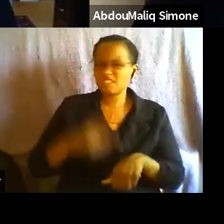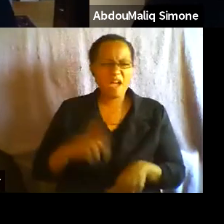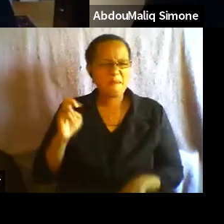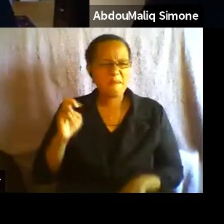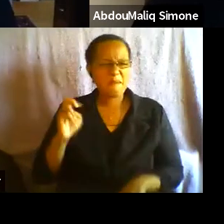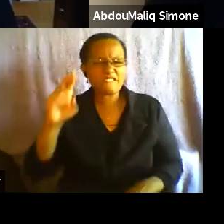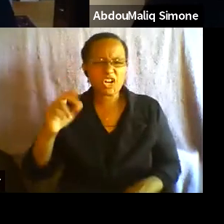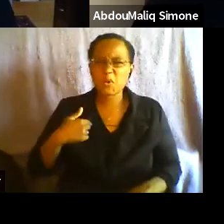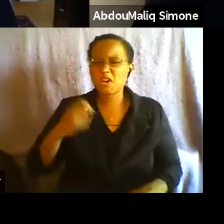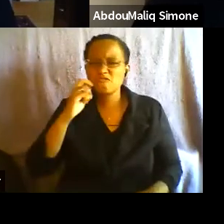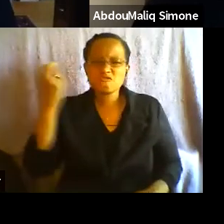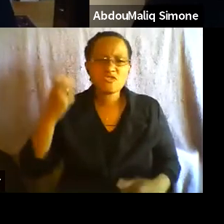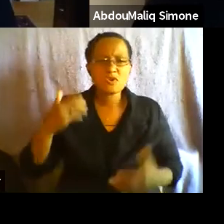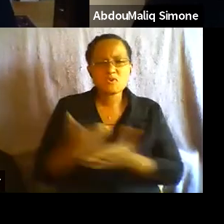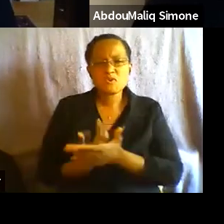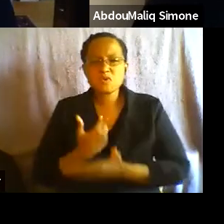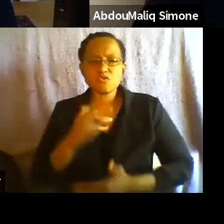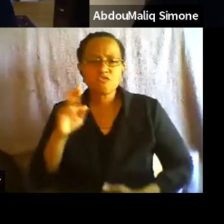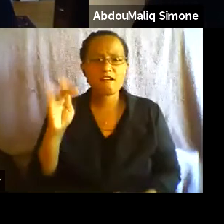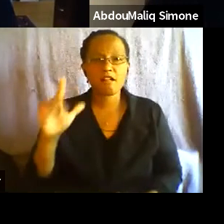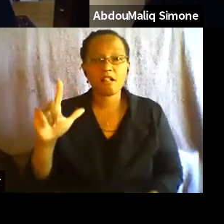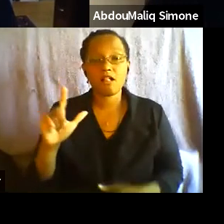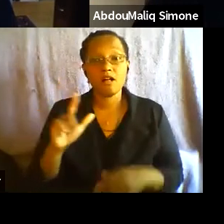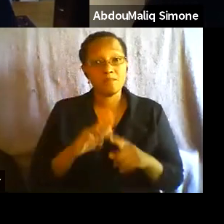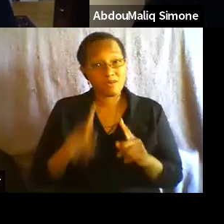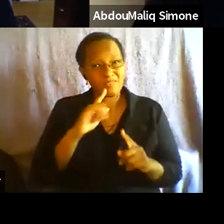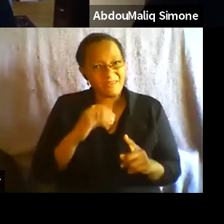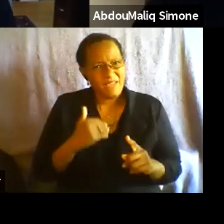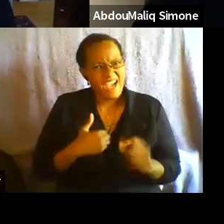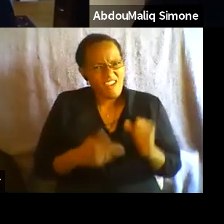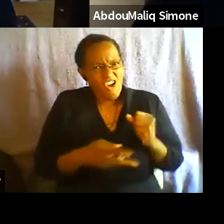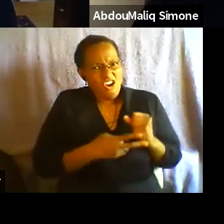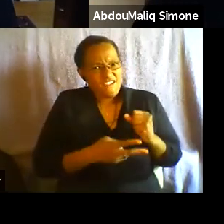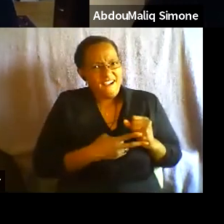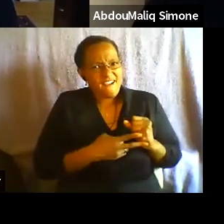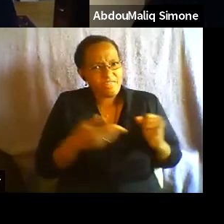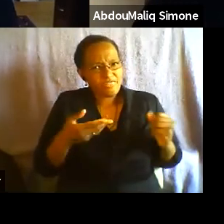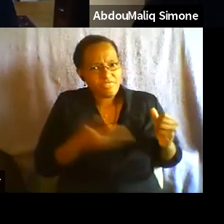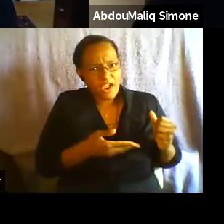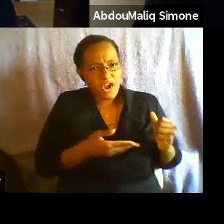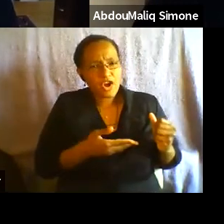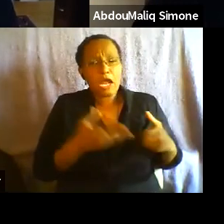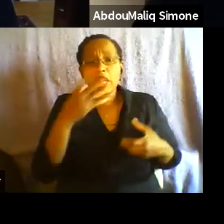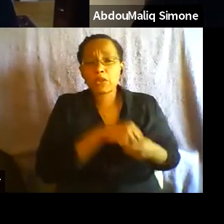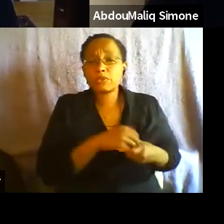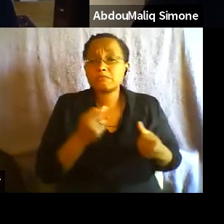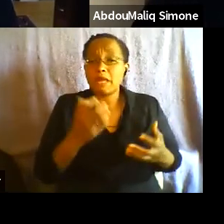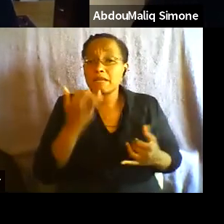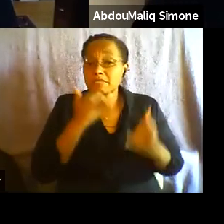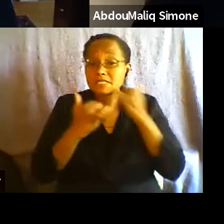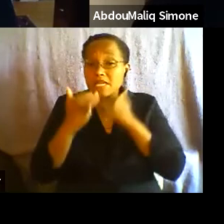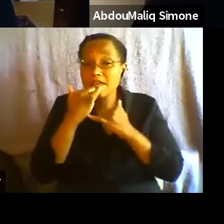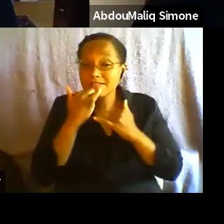an archive that is there for us and it includes a lot of mistakes and that's useful too. It's as useful to look at the past